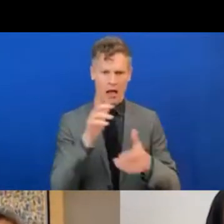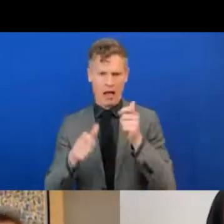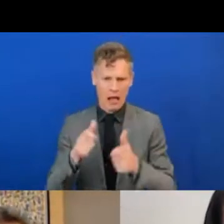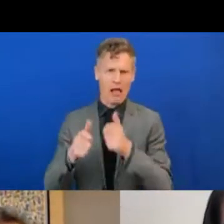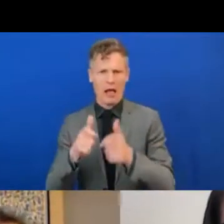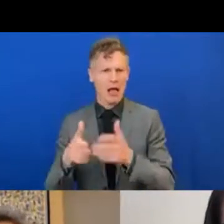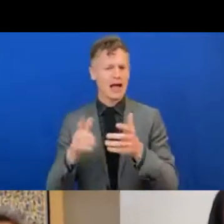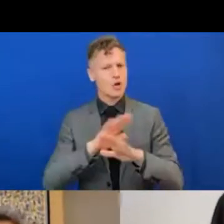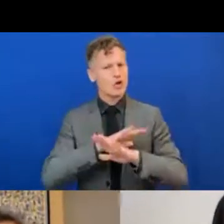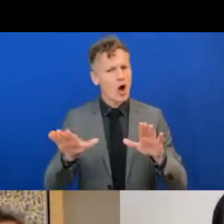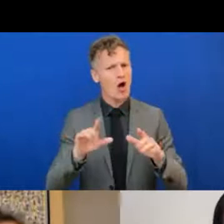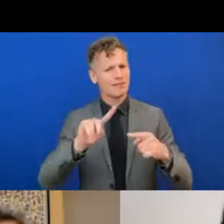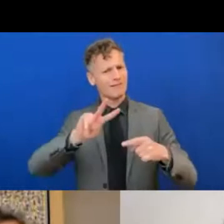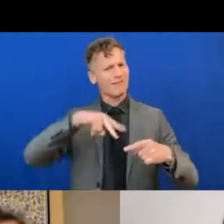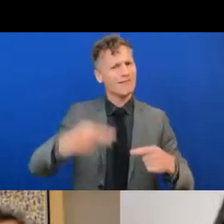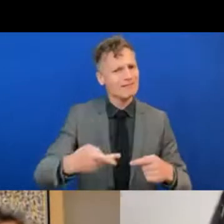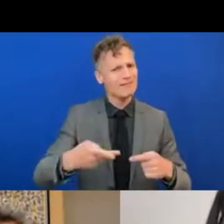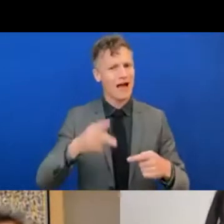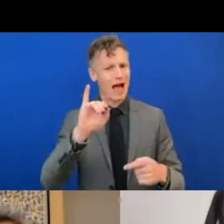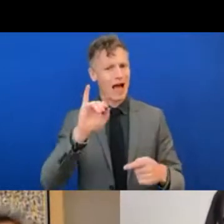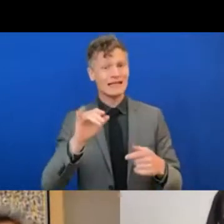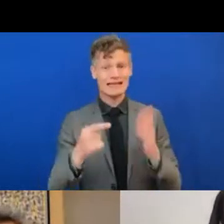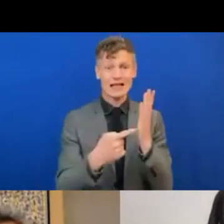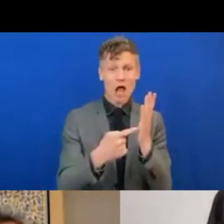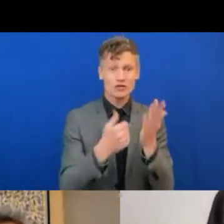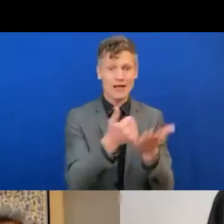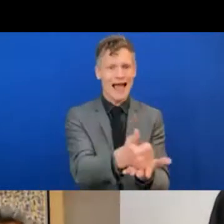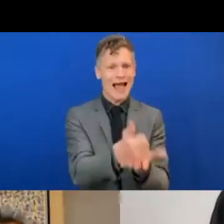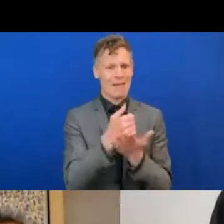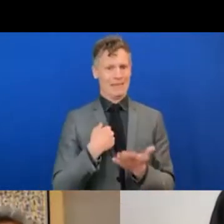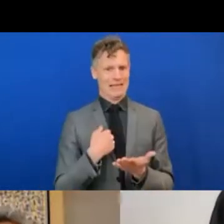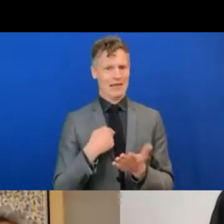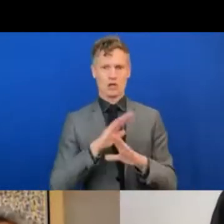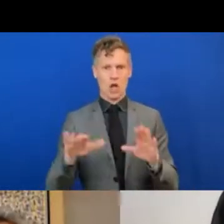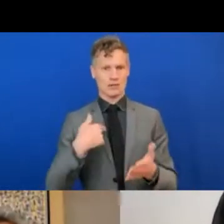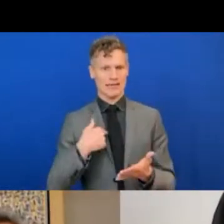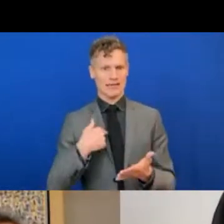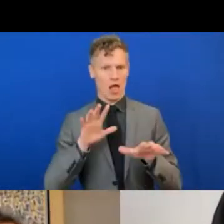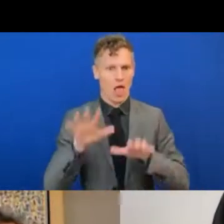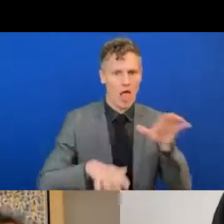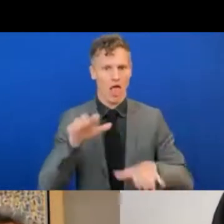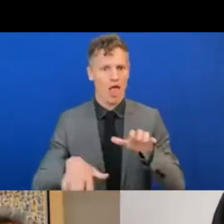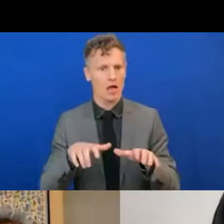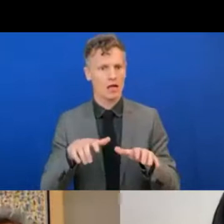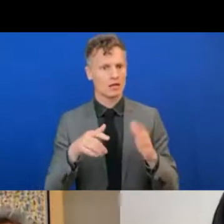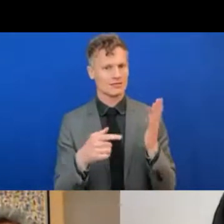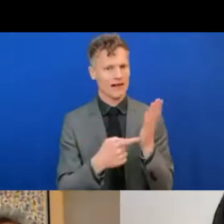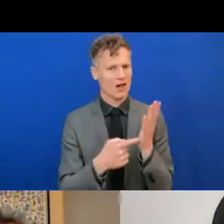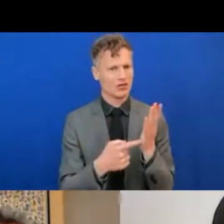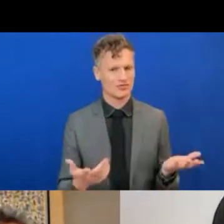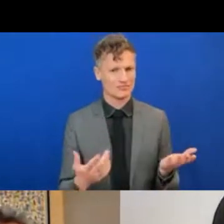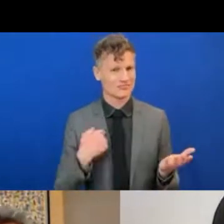I think ICTs are the best means to achieve and to empower us, especially when thinking about older adults,